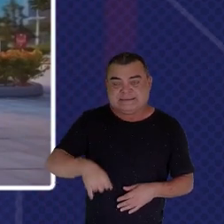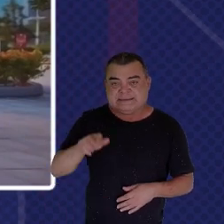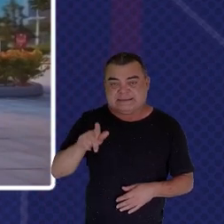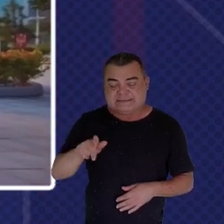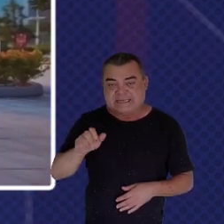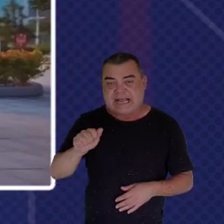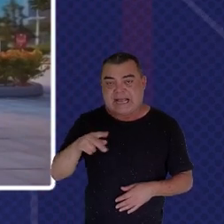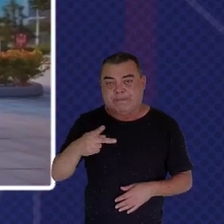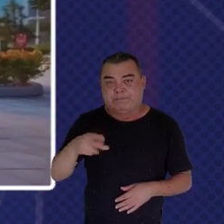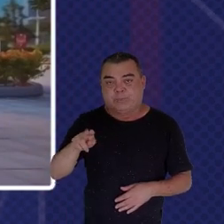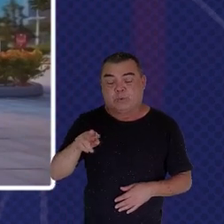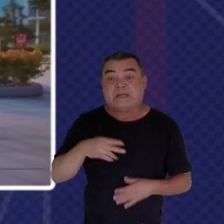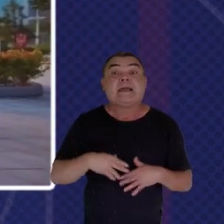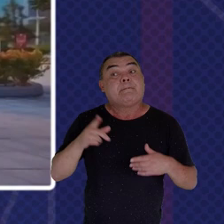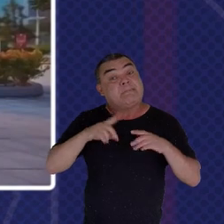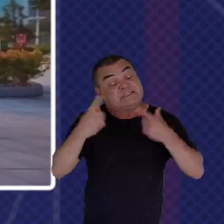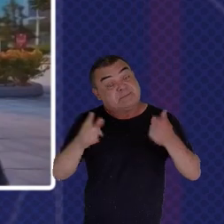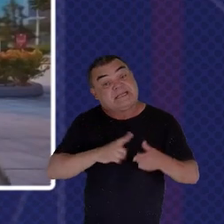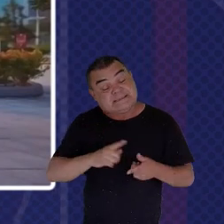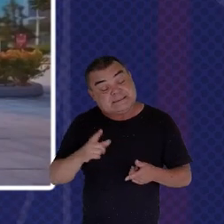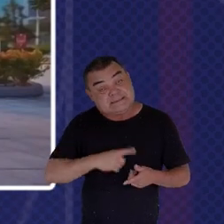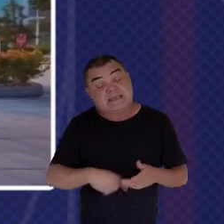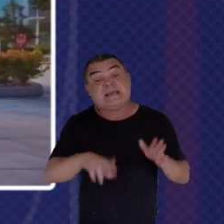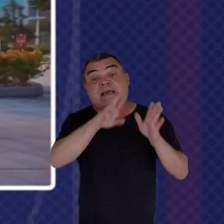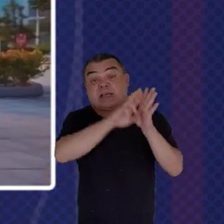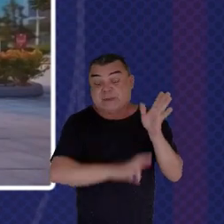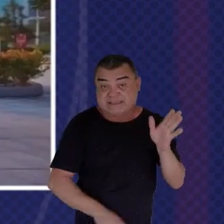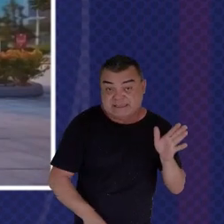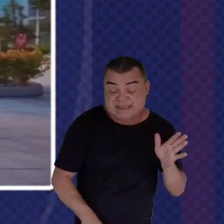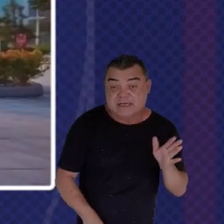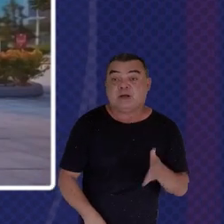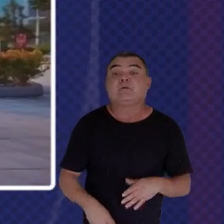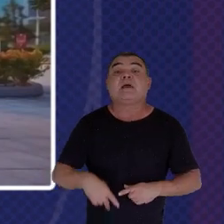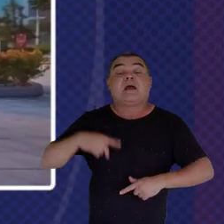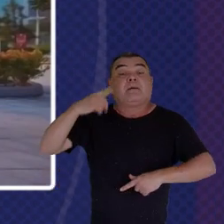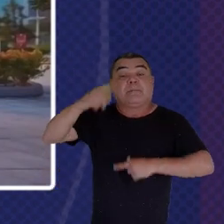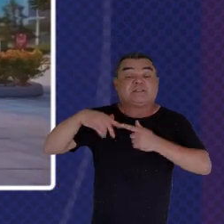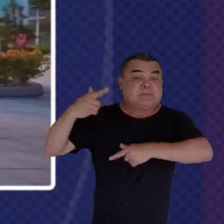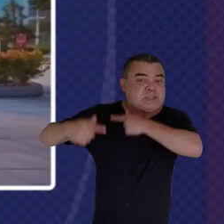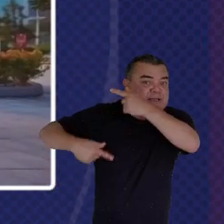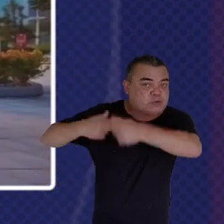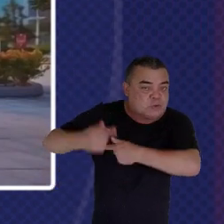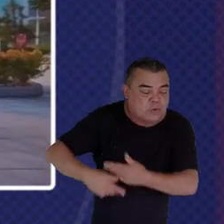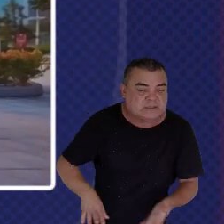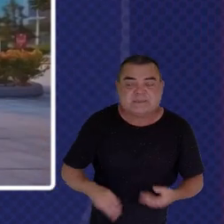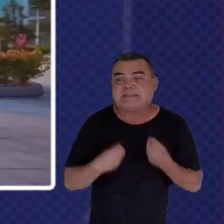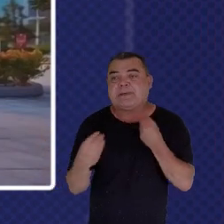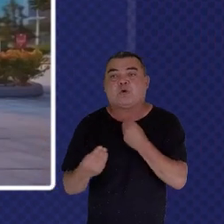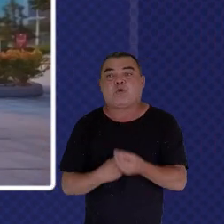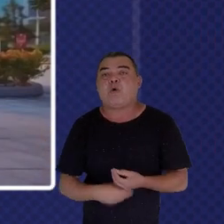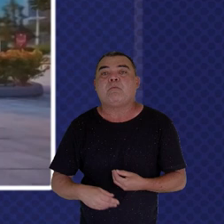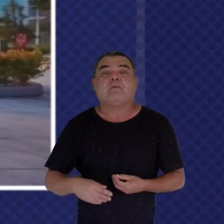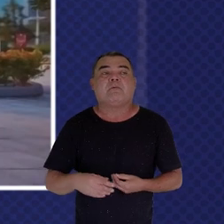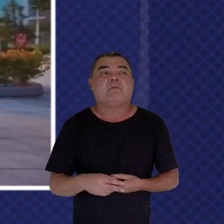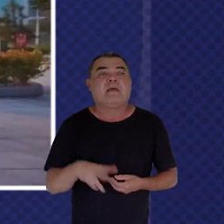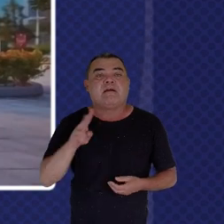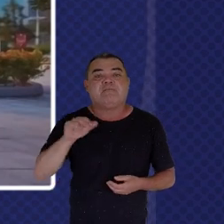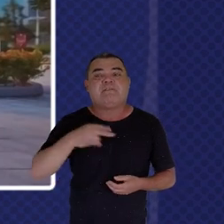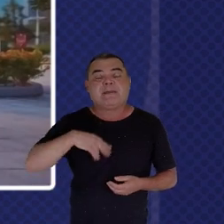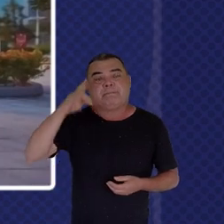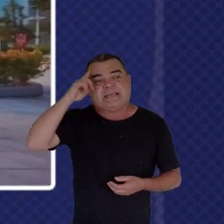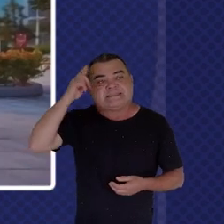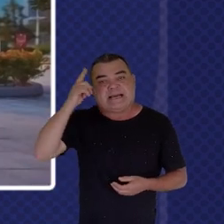Keep upcoming Generations in mind Through anticipatory Futures oriented Mindsets Keep in mind Abundance Not just scarcity